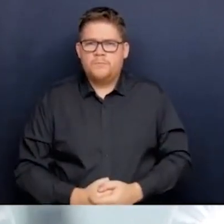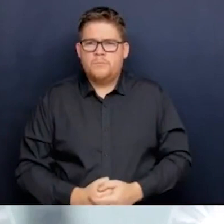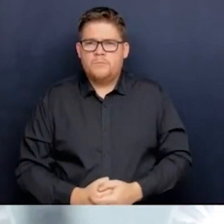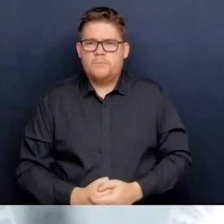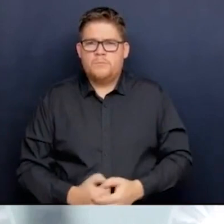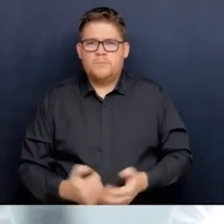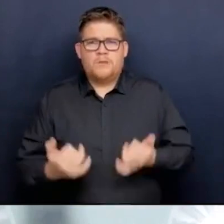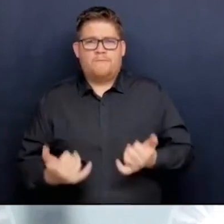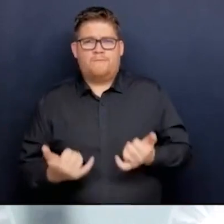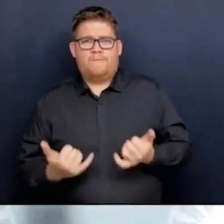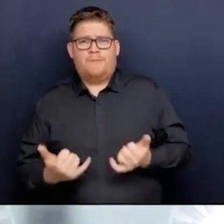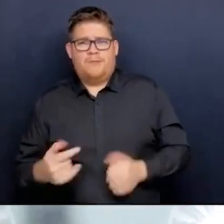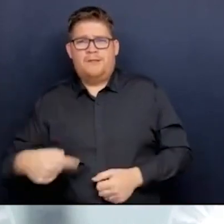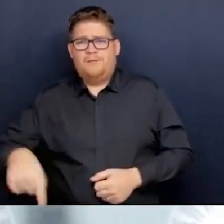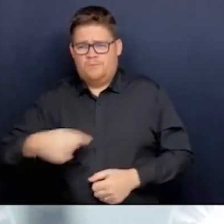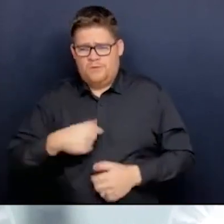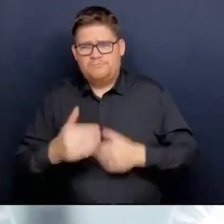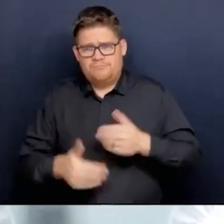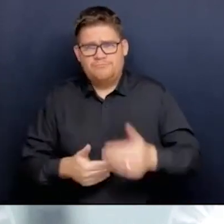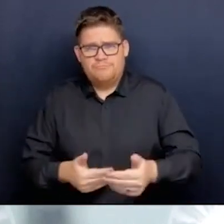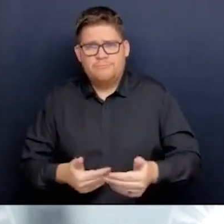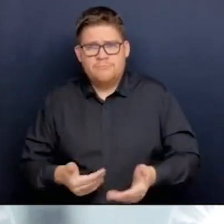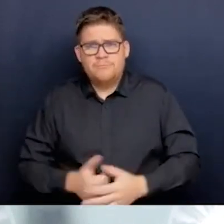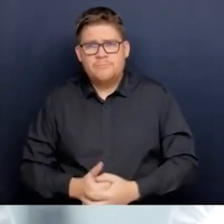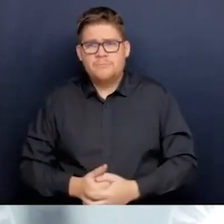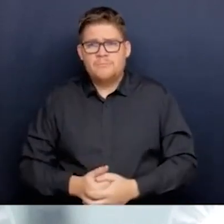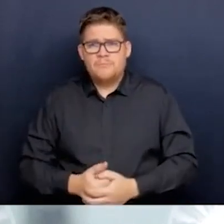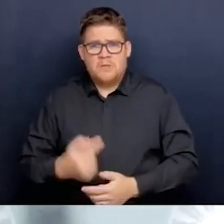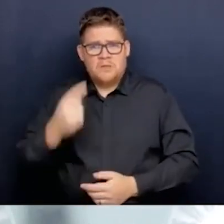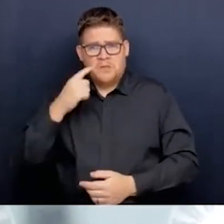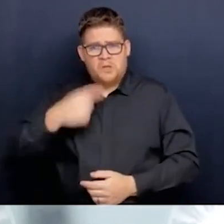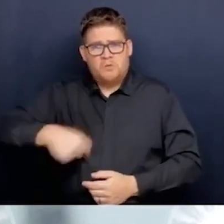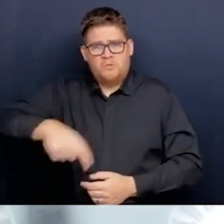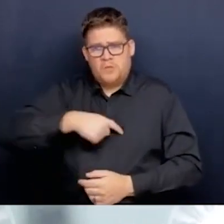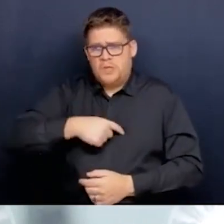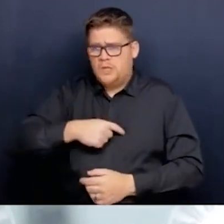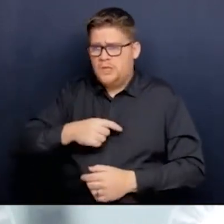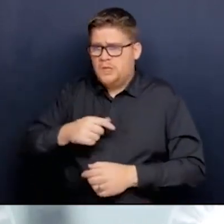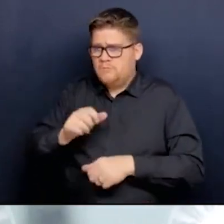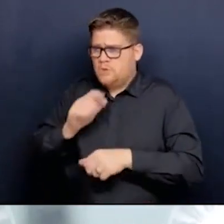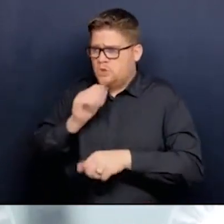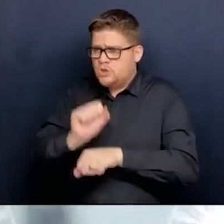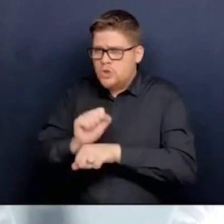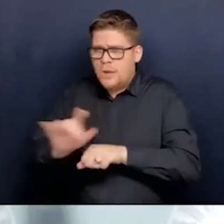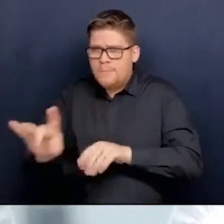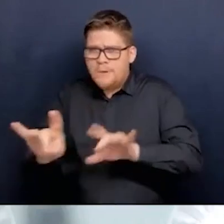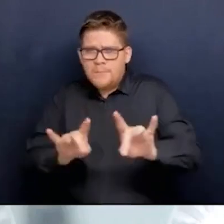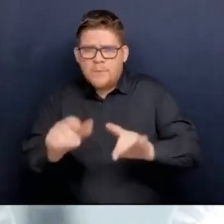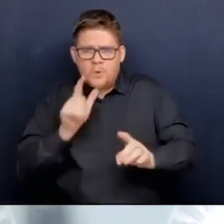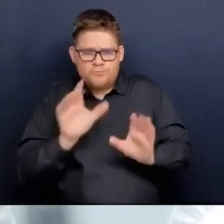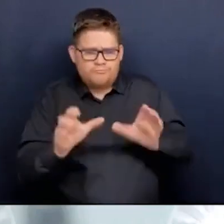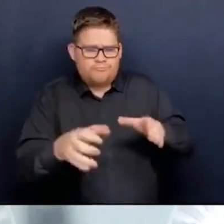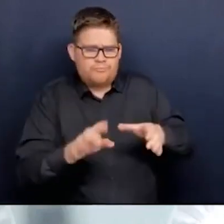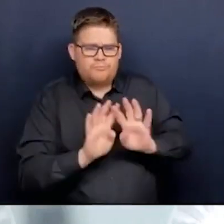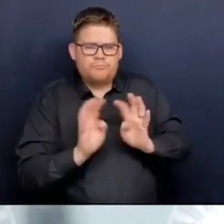and I think do a relatively, a very good job in doing that. But the discretion, for example, in this process and